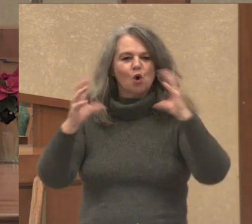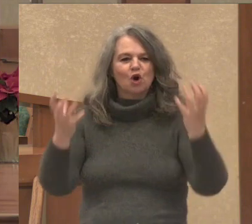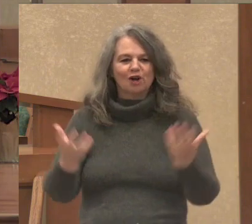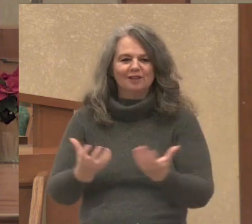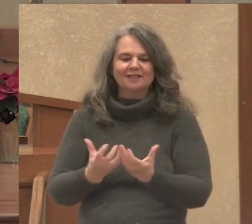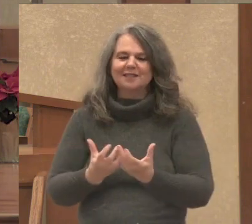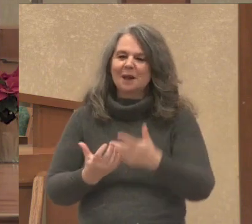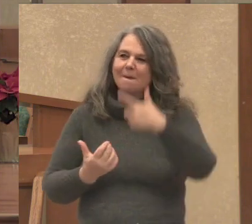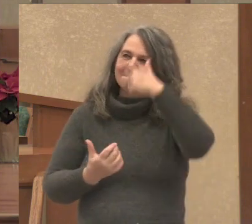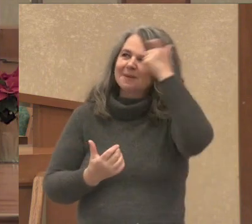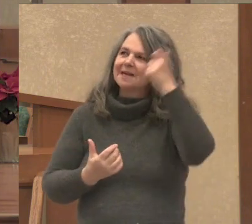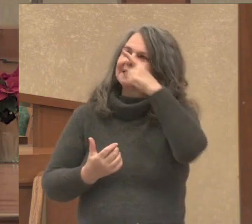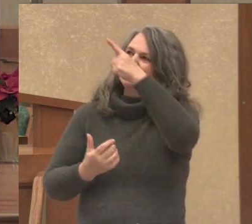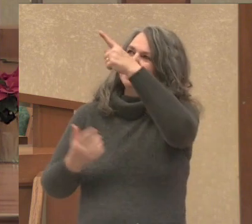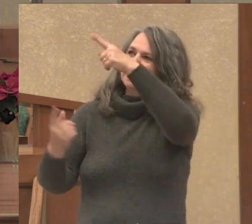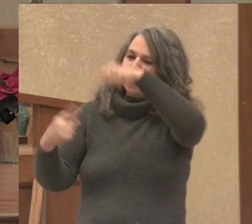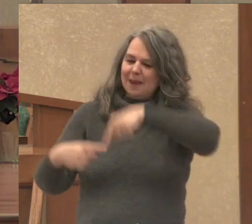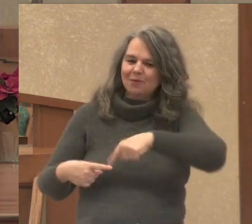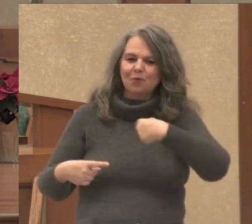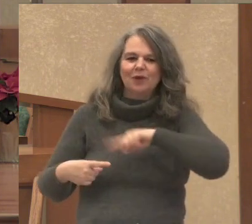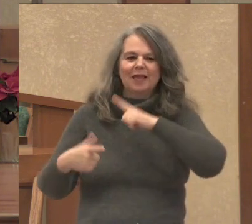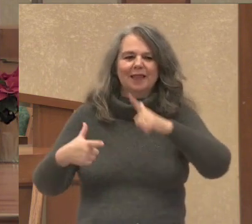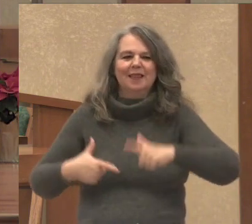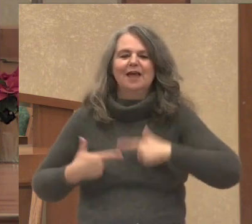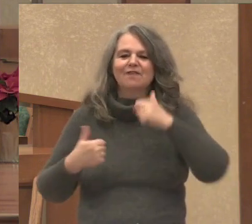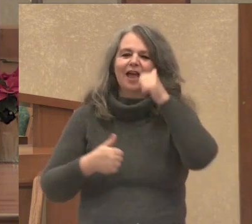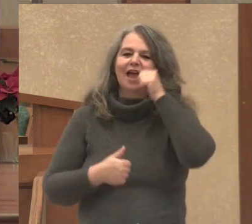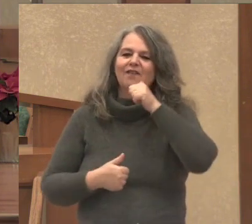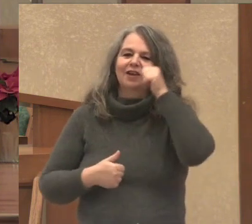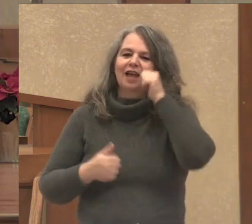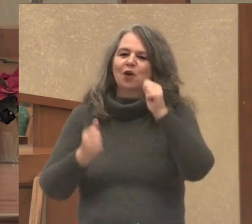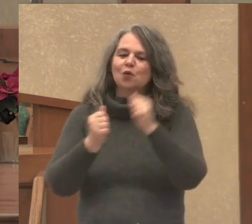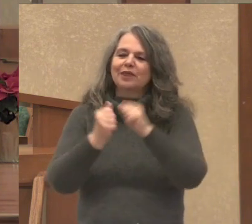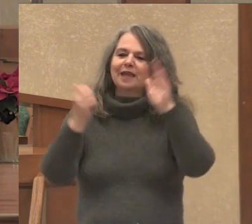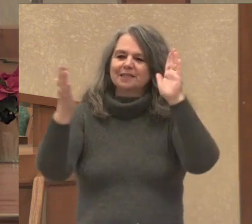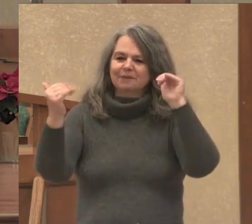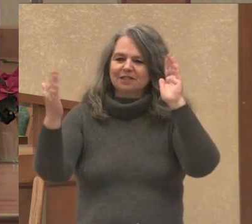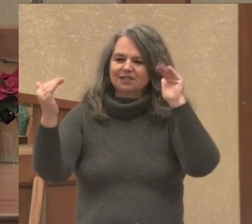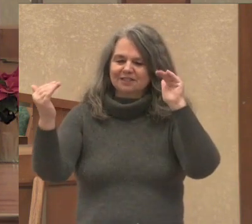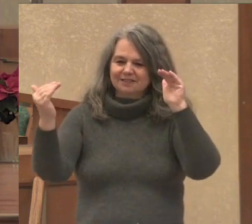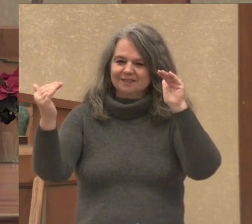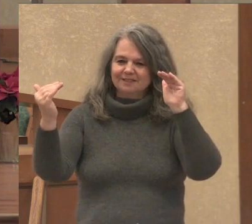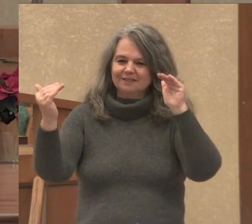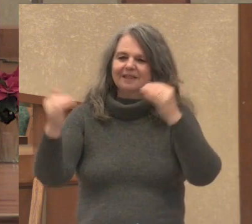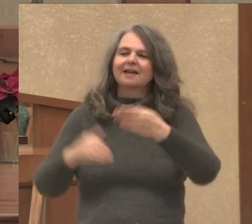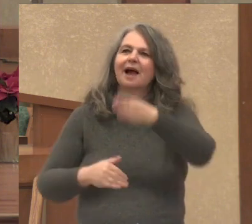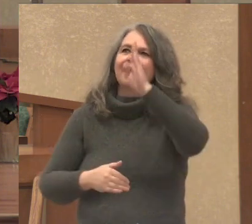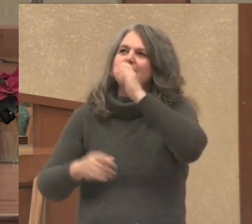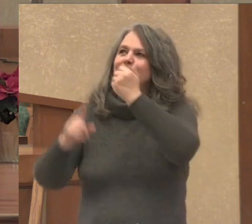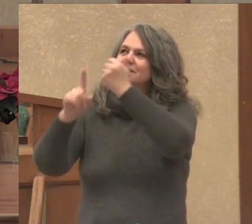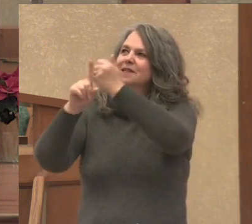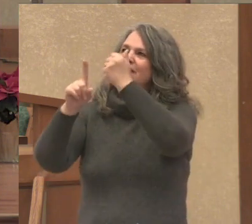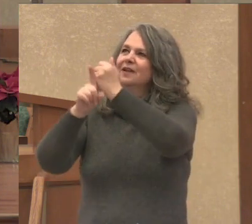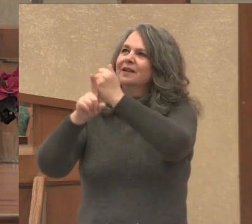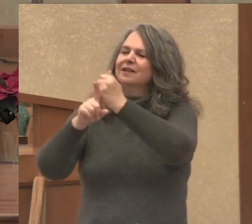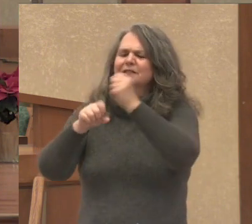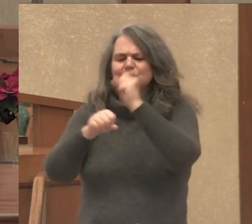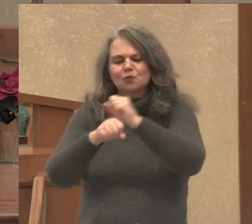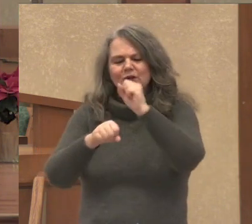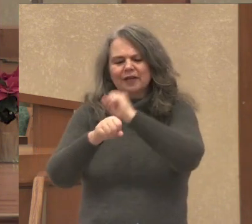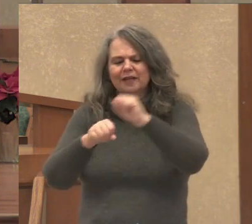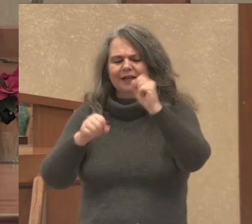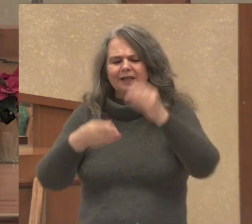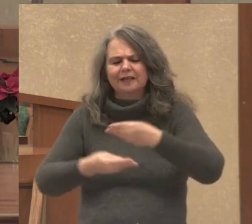of that, we can live each day in the expectancy that God is at work bringing redemption